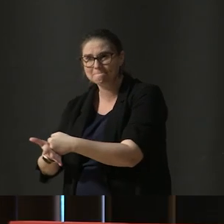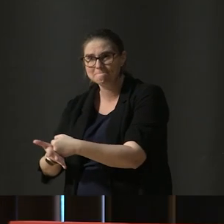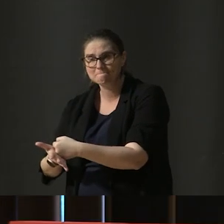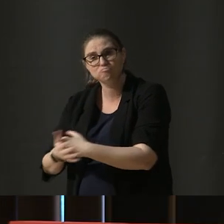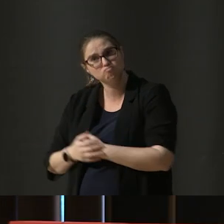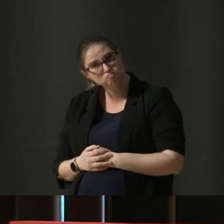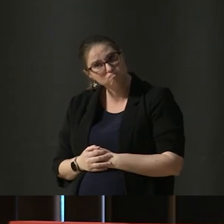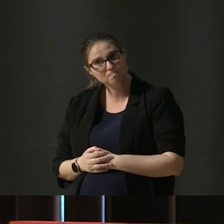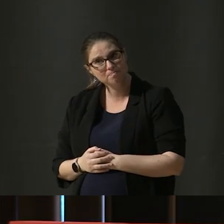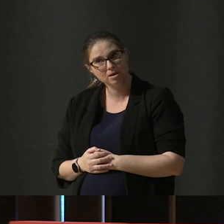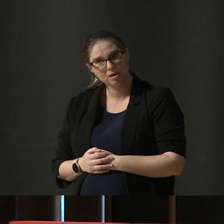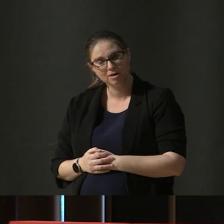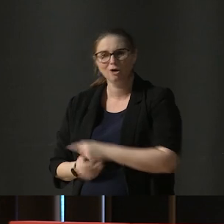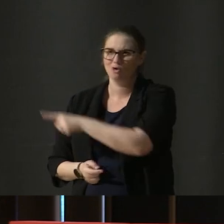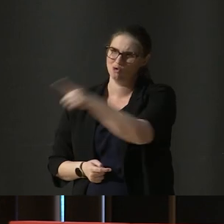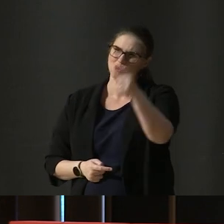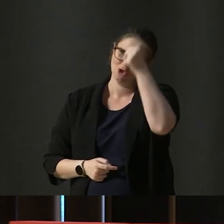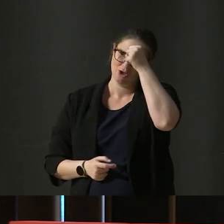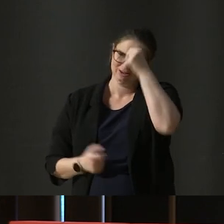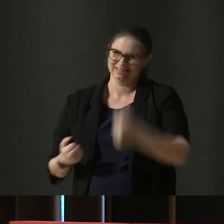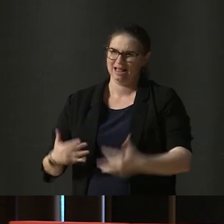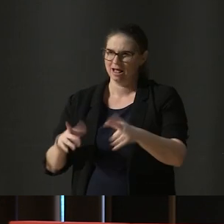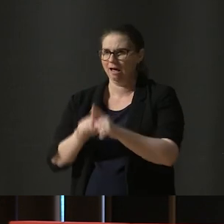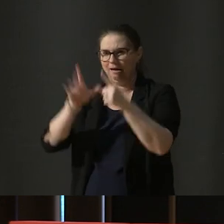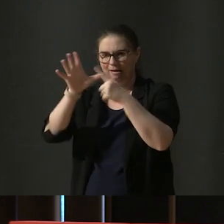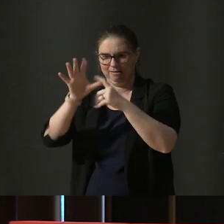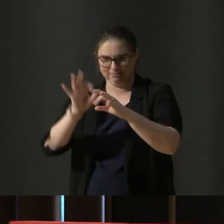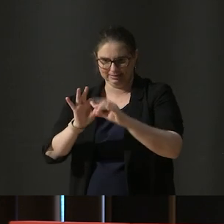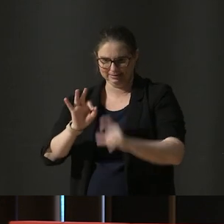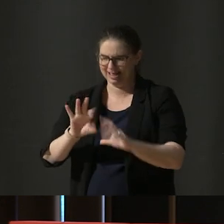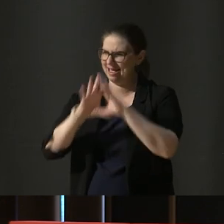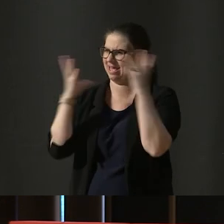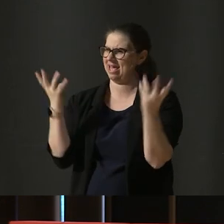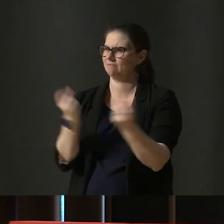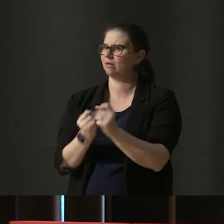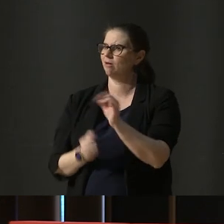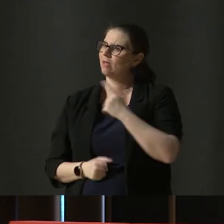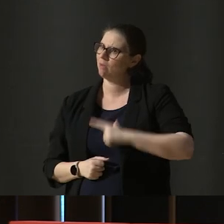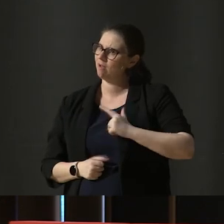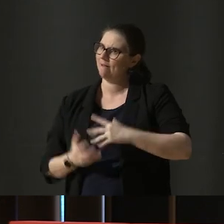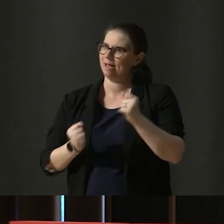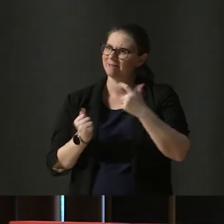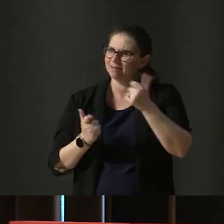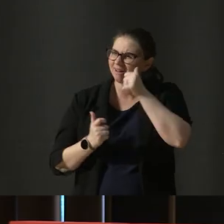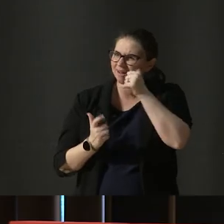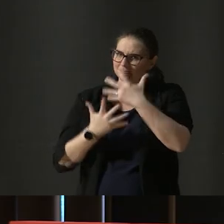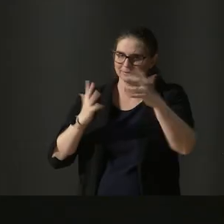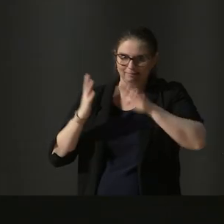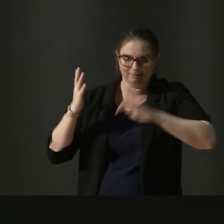Now, we all know quantified data alone, like a letter grade, can't capture everything. That's why we have those big, long exam reports, remember?